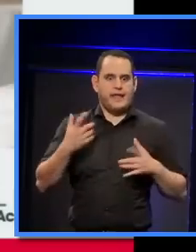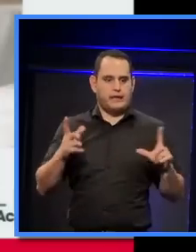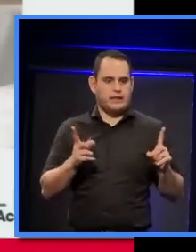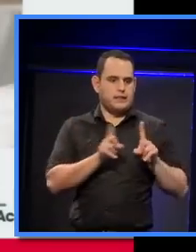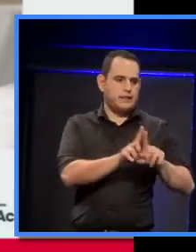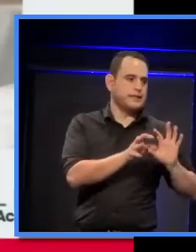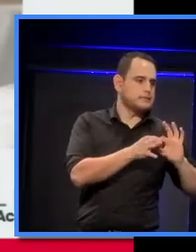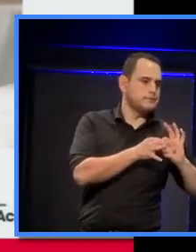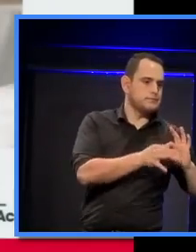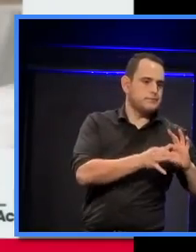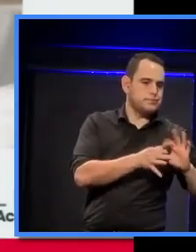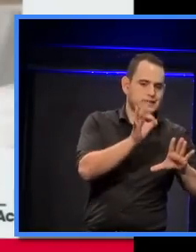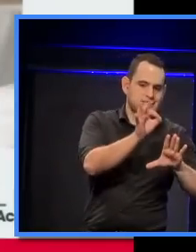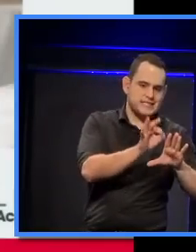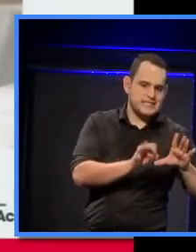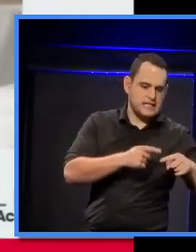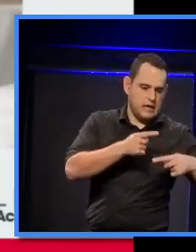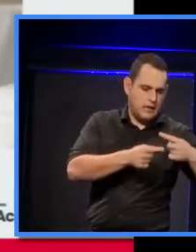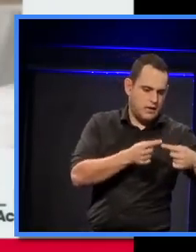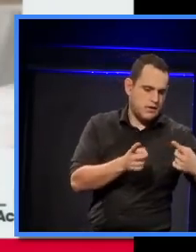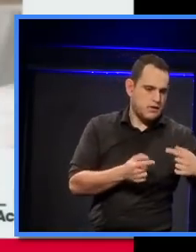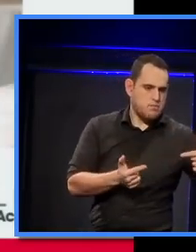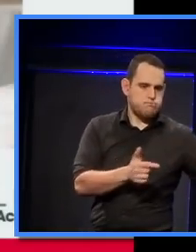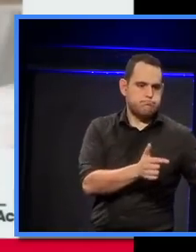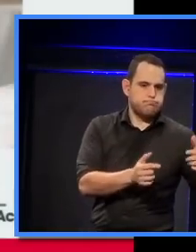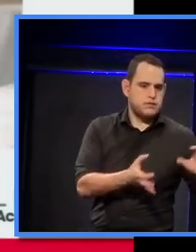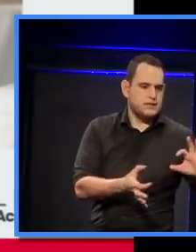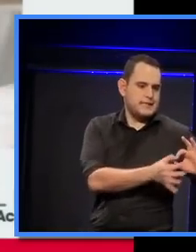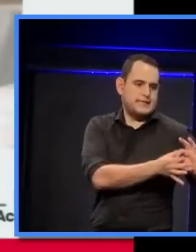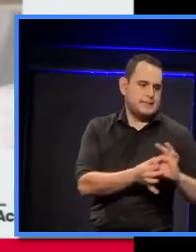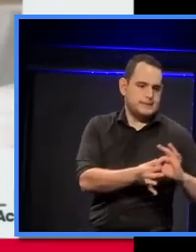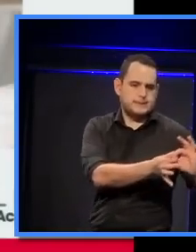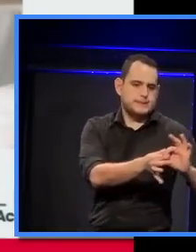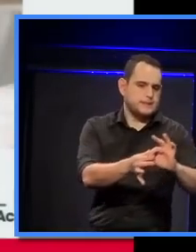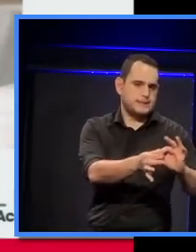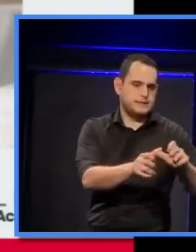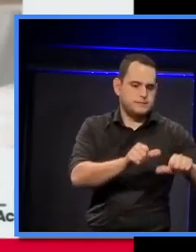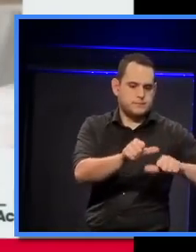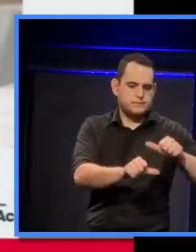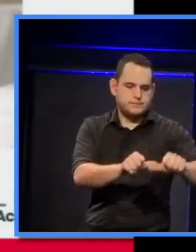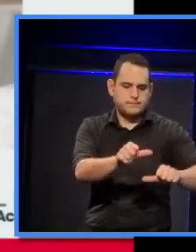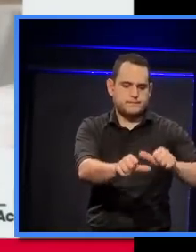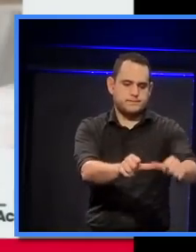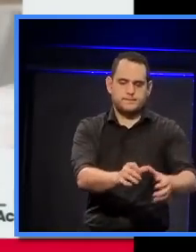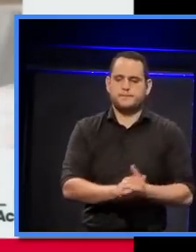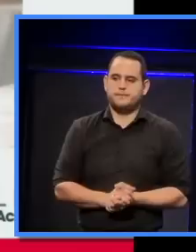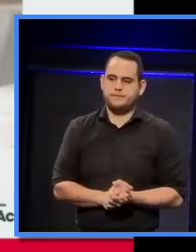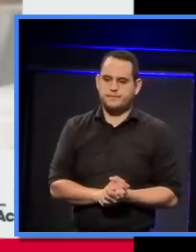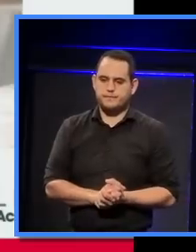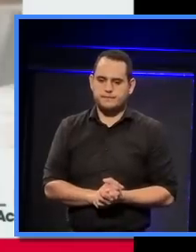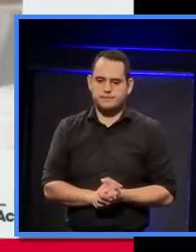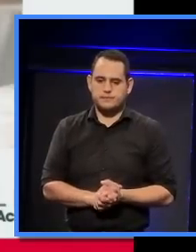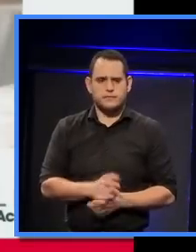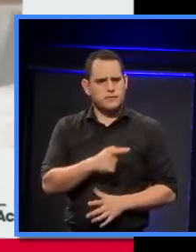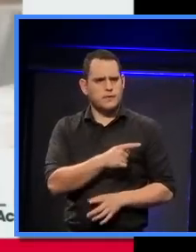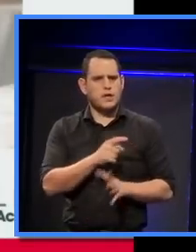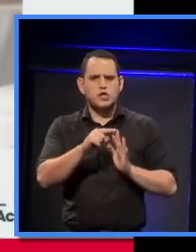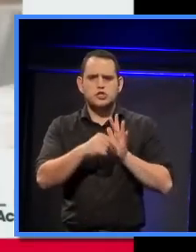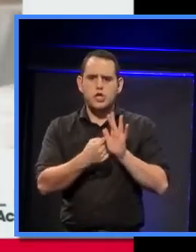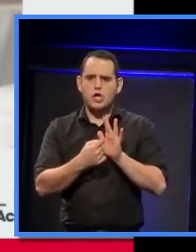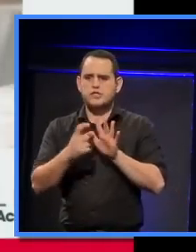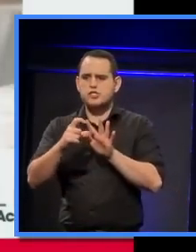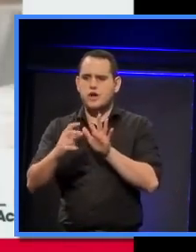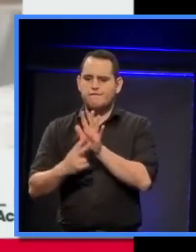the collaborative approach rather than prescriptive approach, started working. And Jean Nouvel